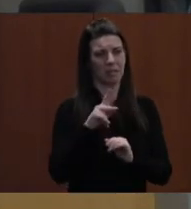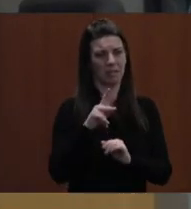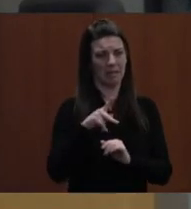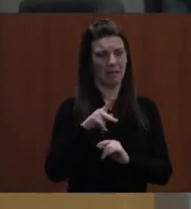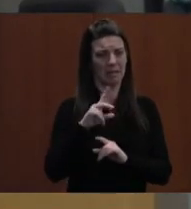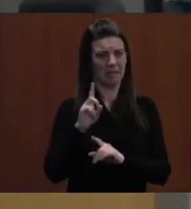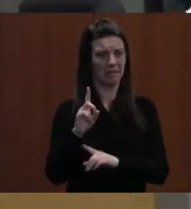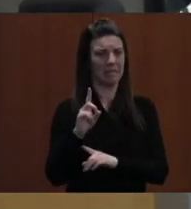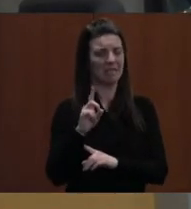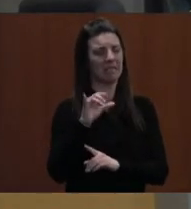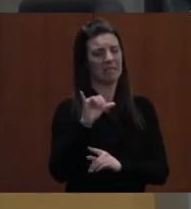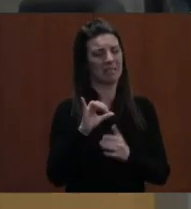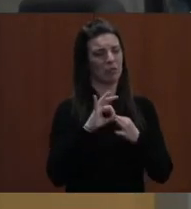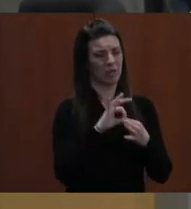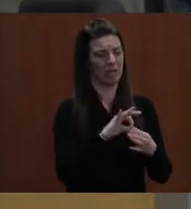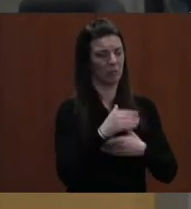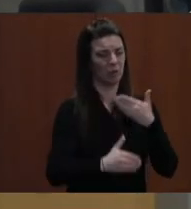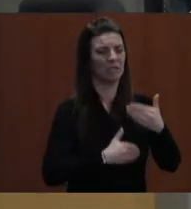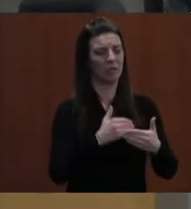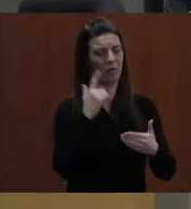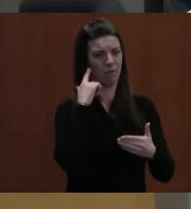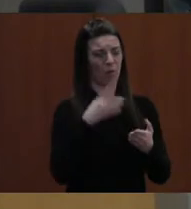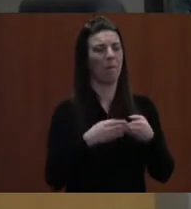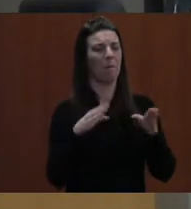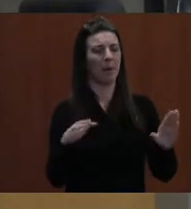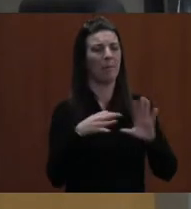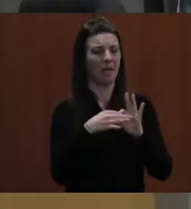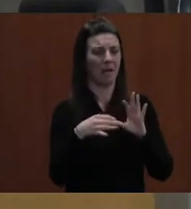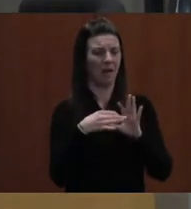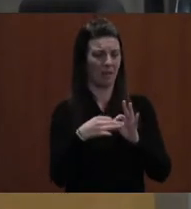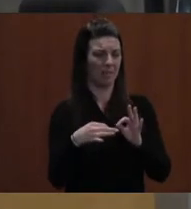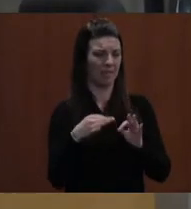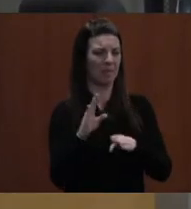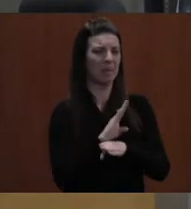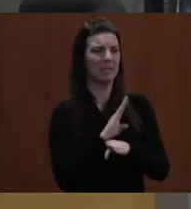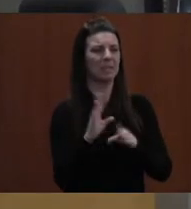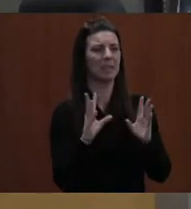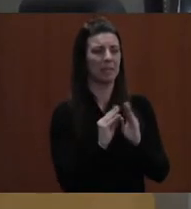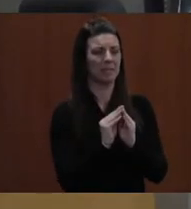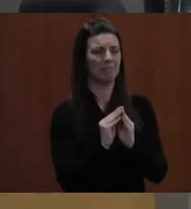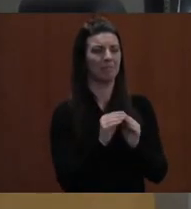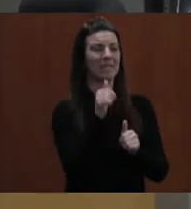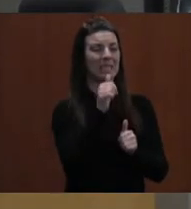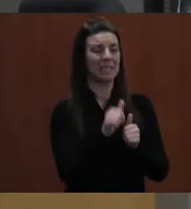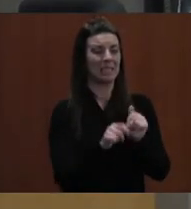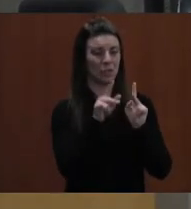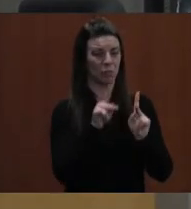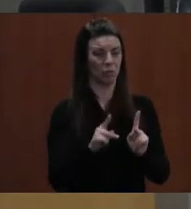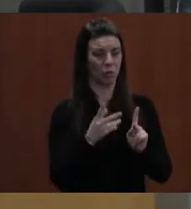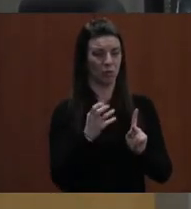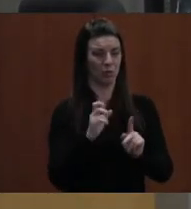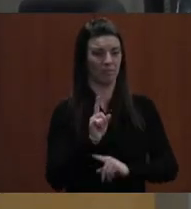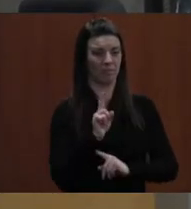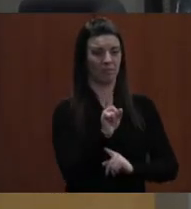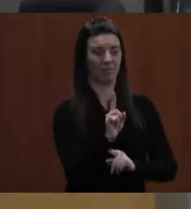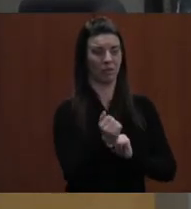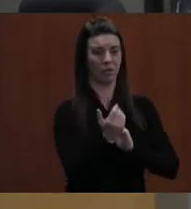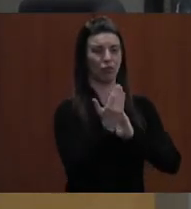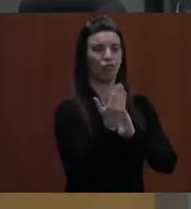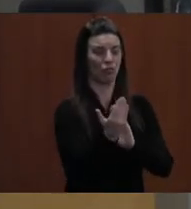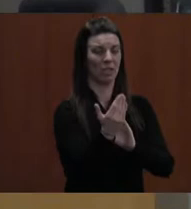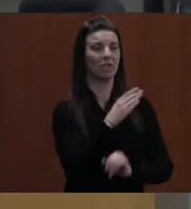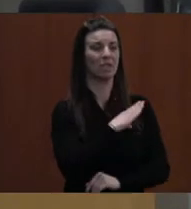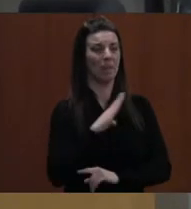procedures for public comment at business meetings. Each person wishing to address the Board of Education is